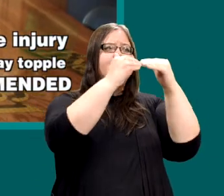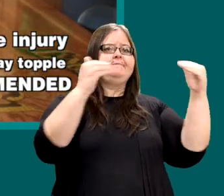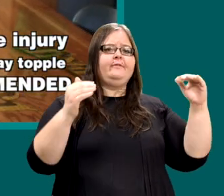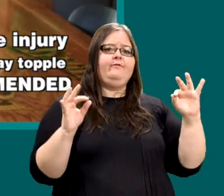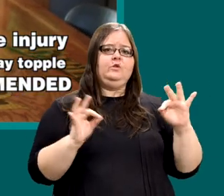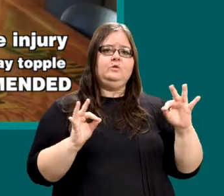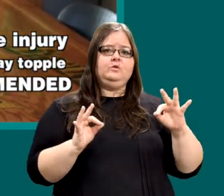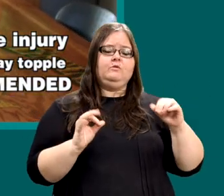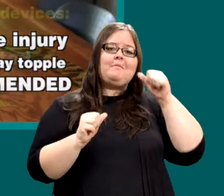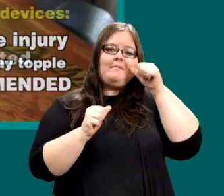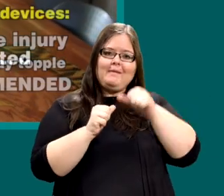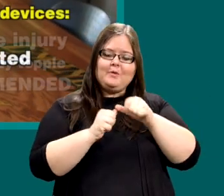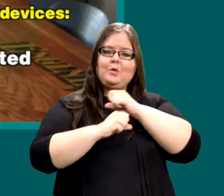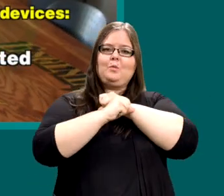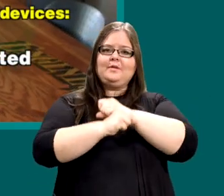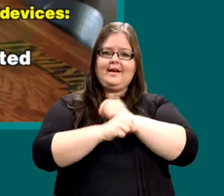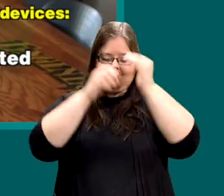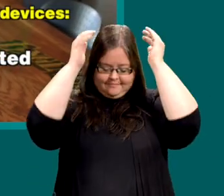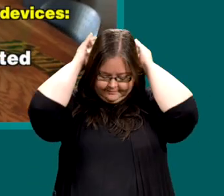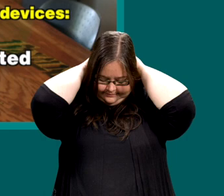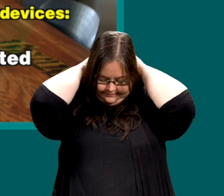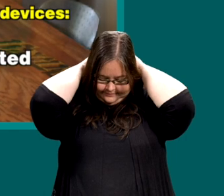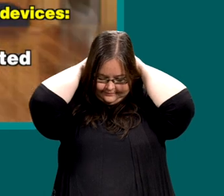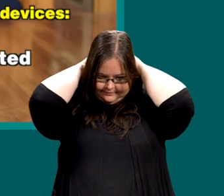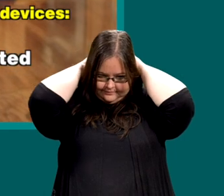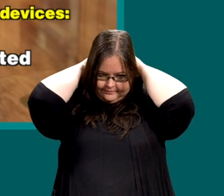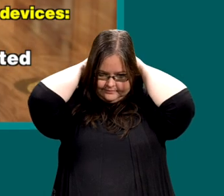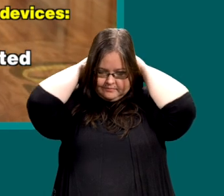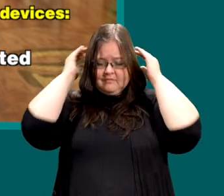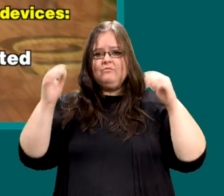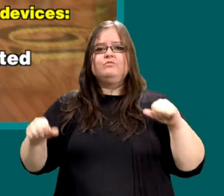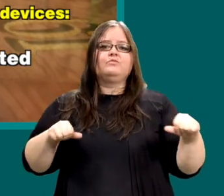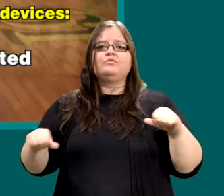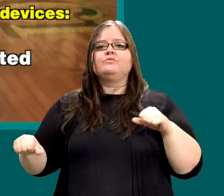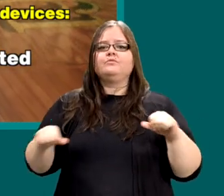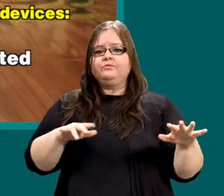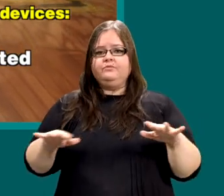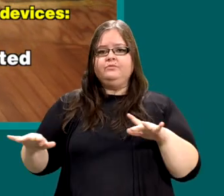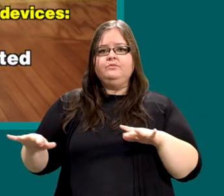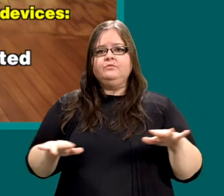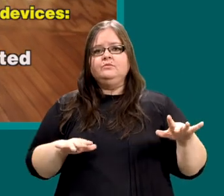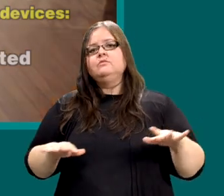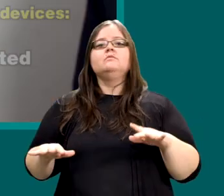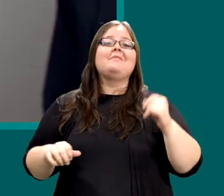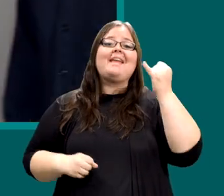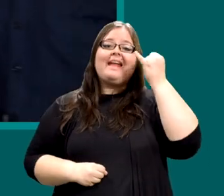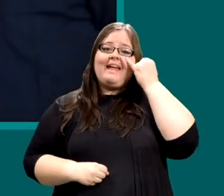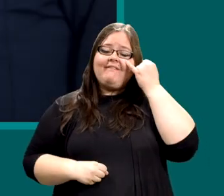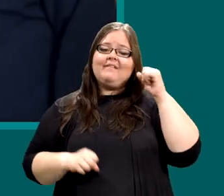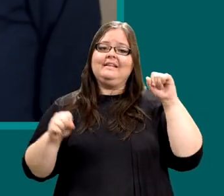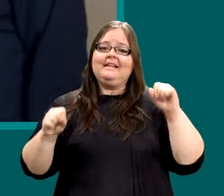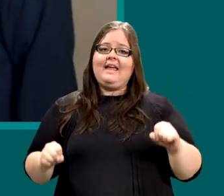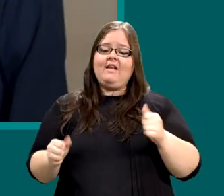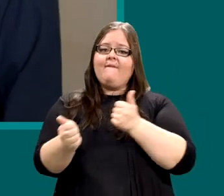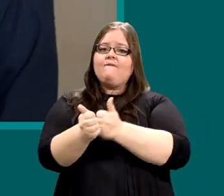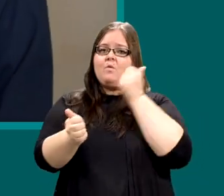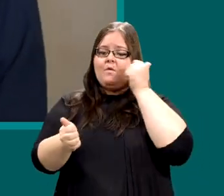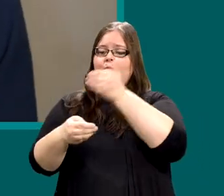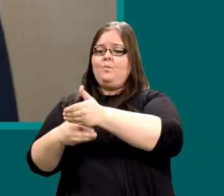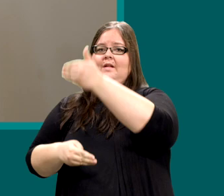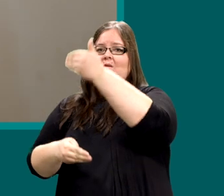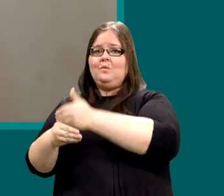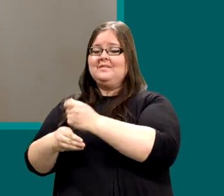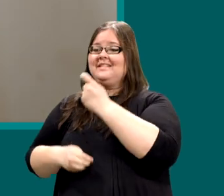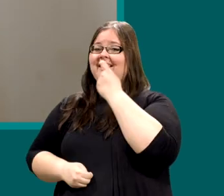furniture. And remember to protect your head and neck. And hold on as the shaking continues. If you can, stay away from